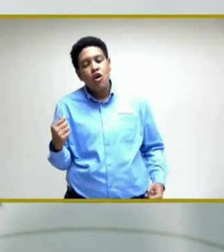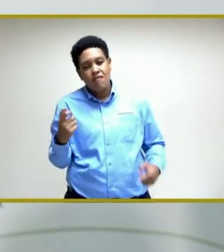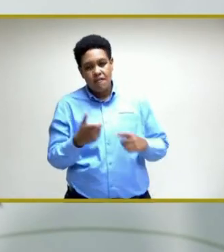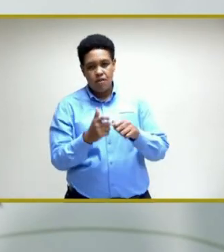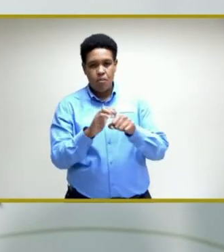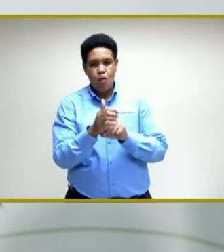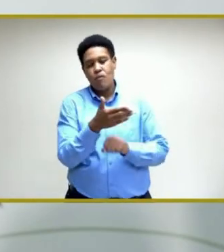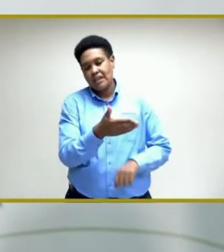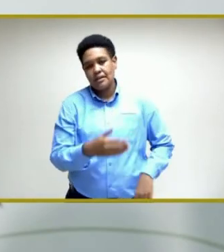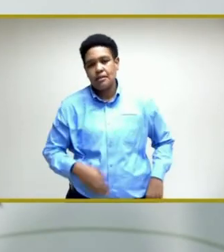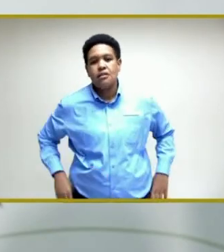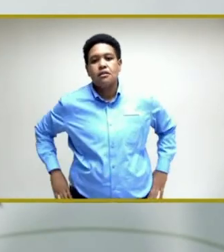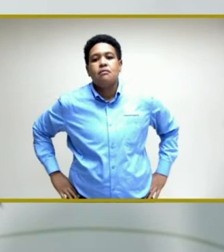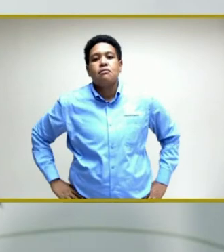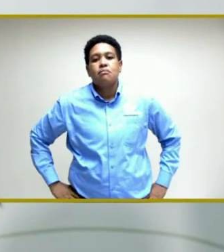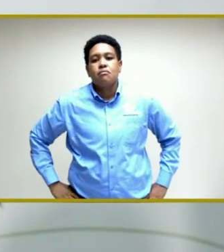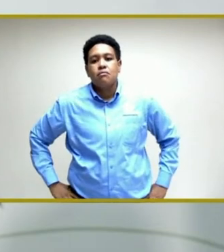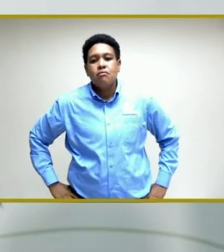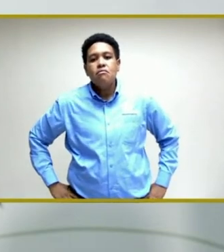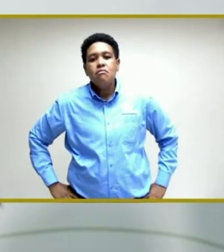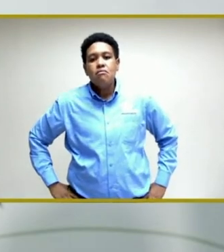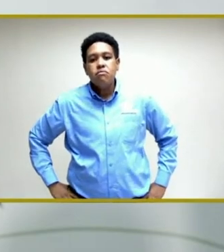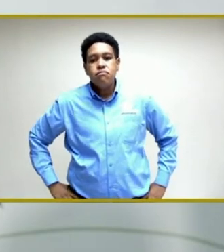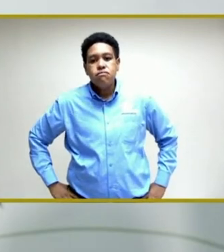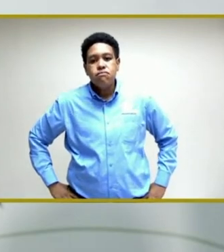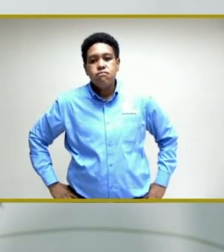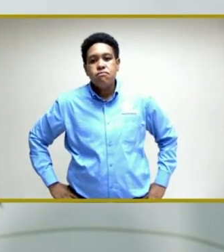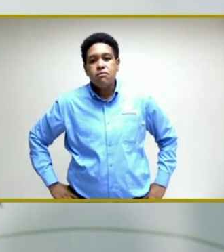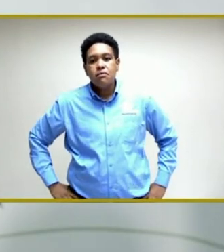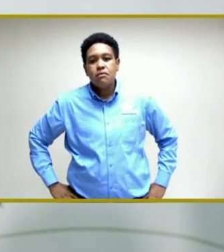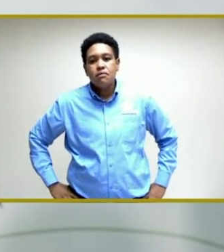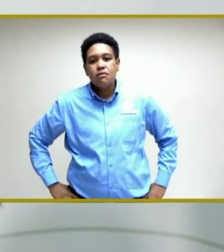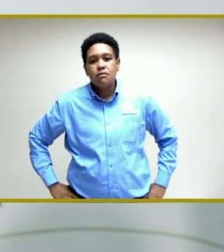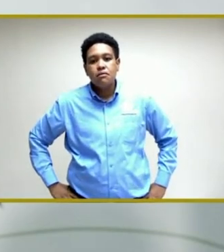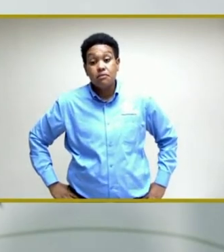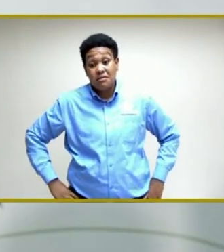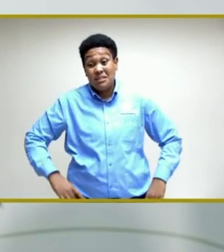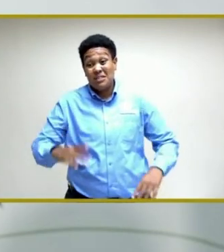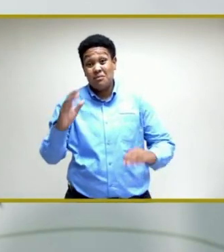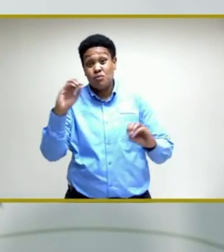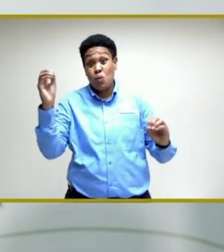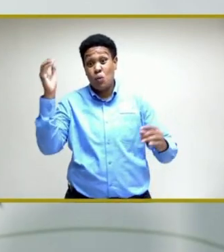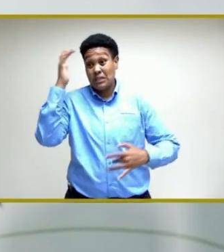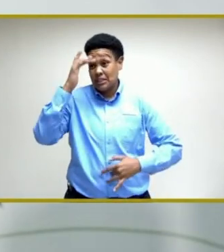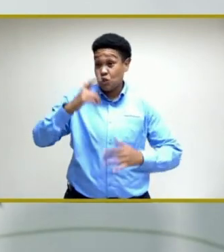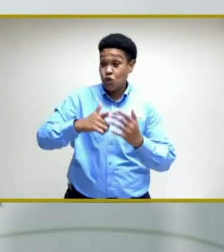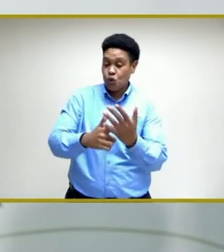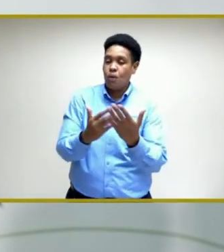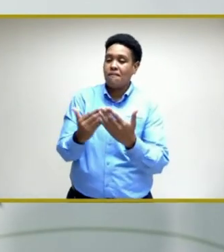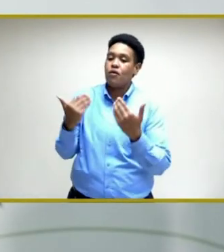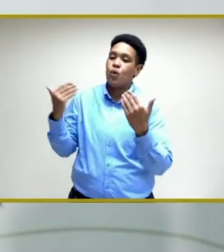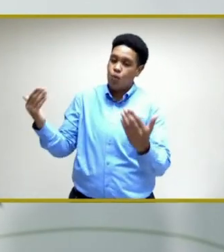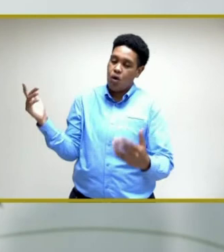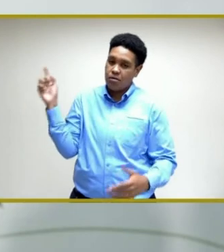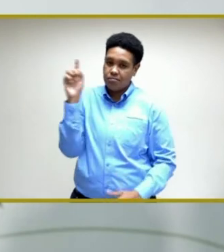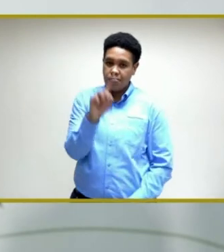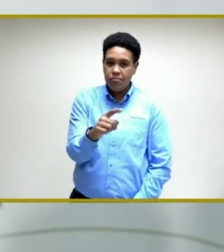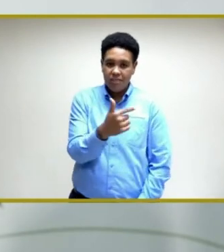illness and to be symptom-free before you give them the vaccine.